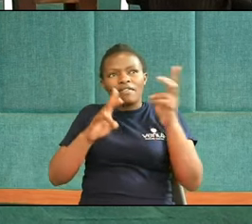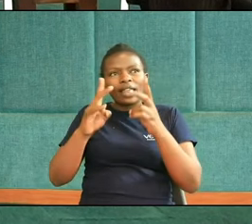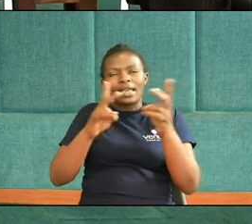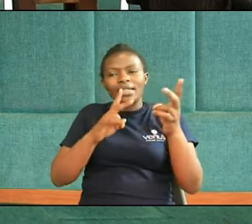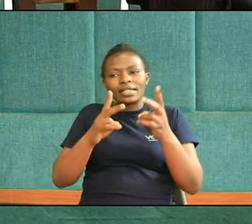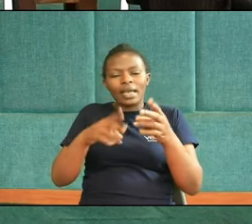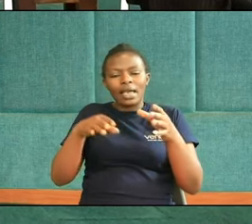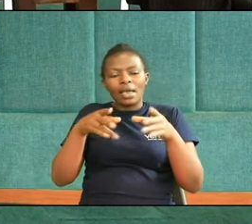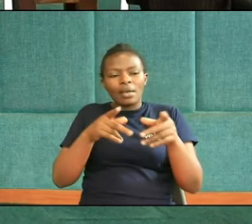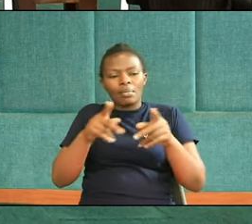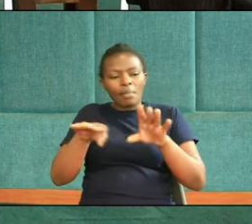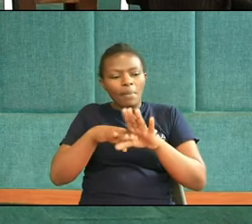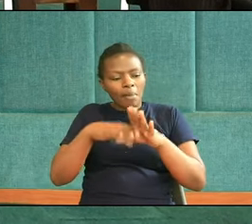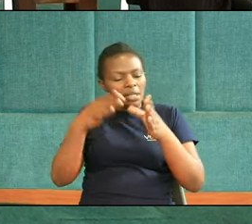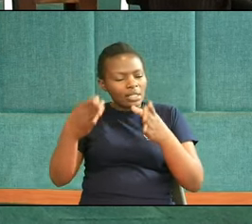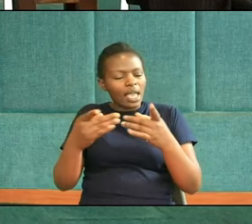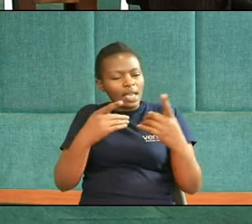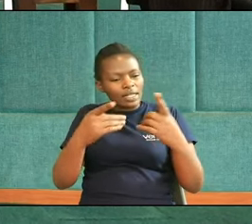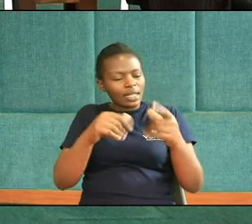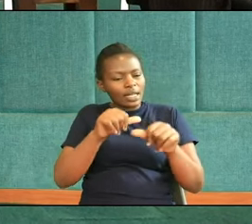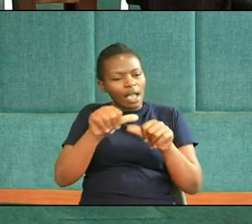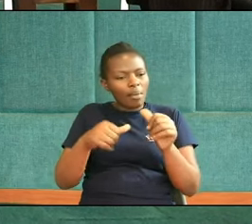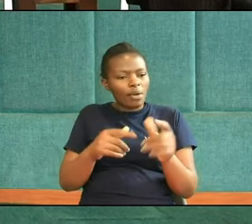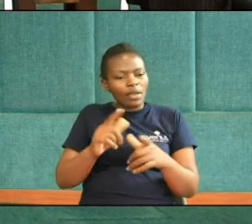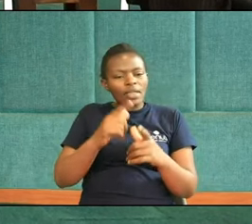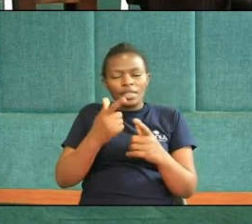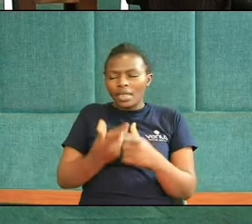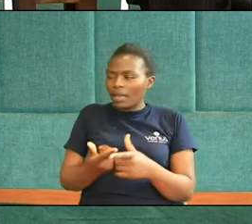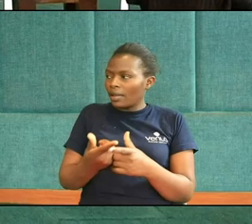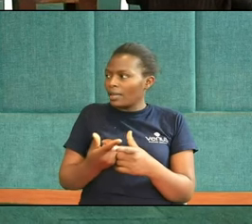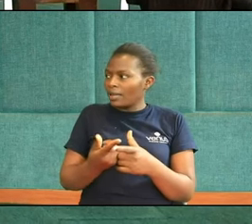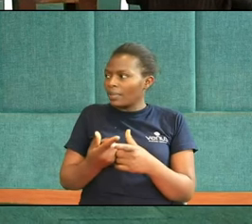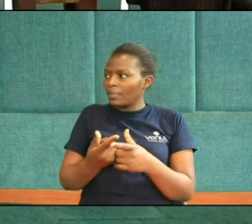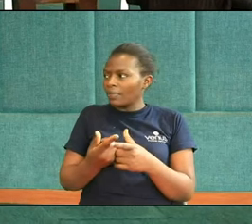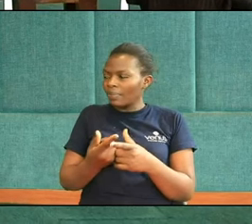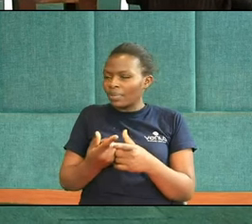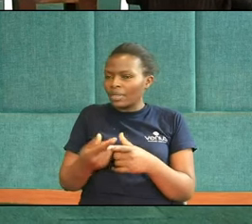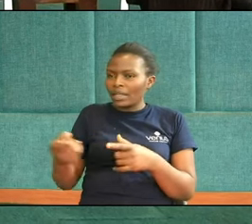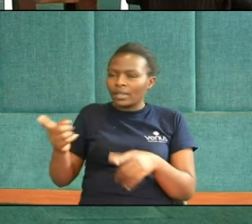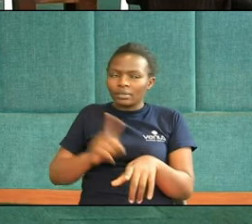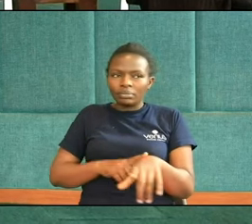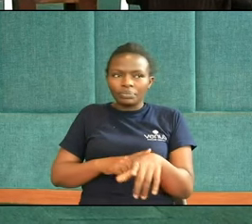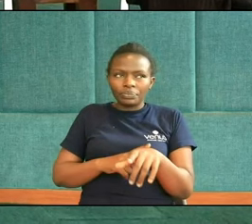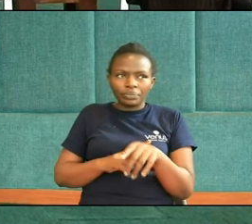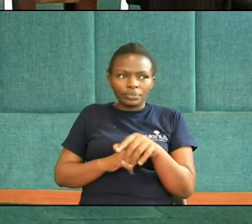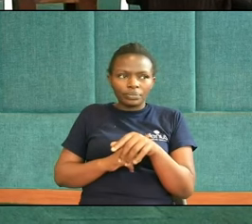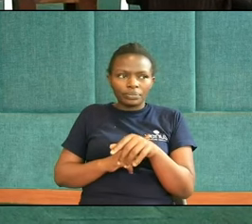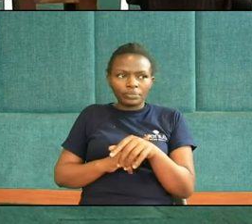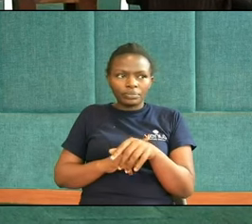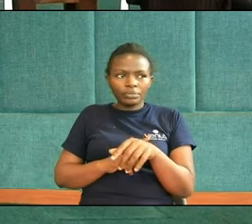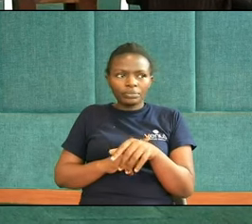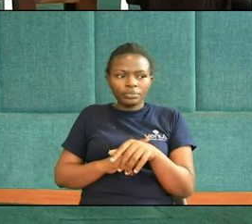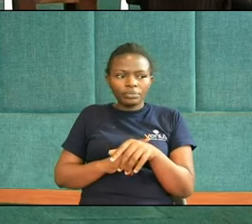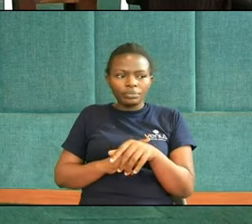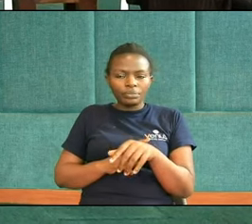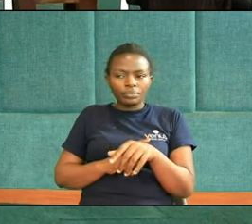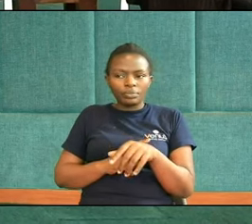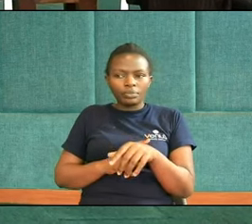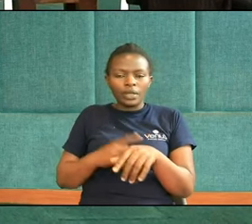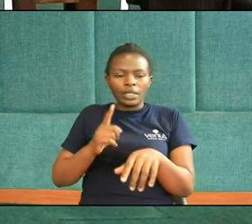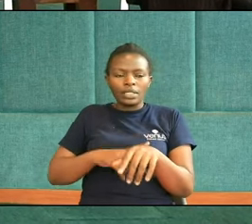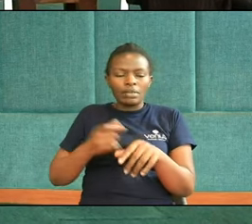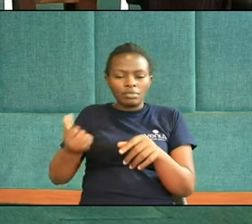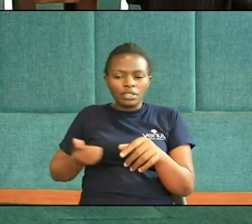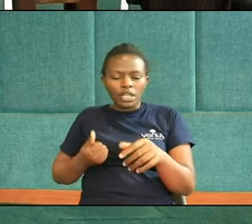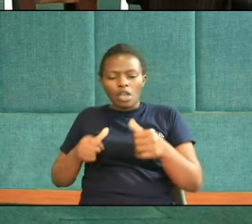the safety procedures Just in case of emergency And as she As she As she goes